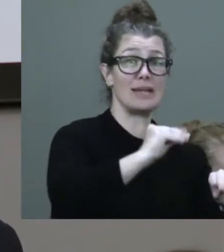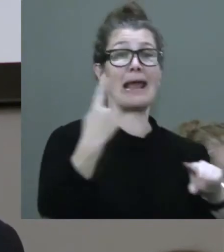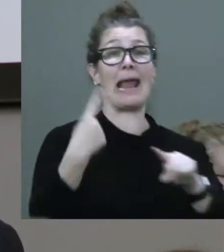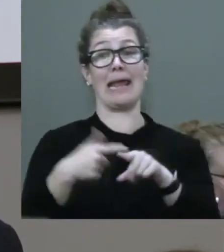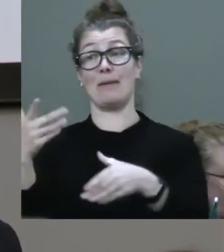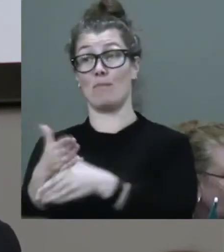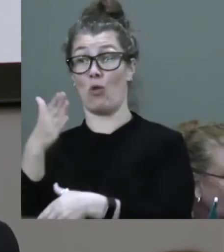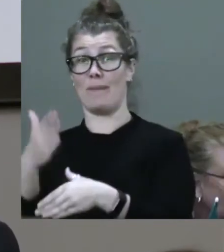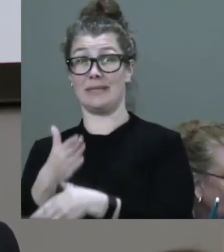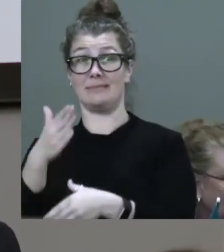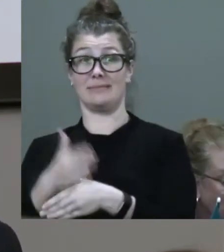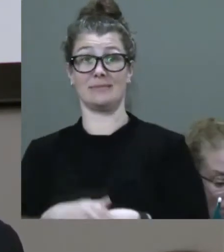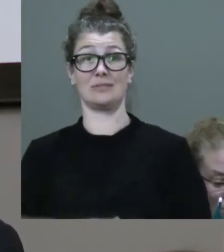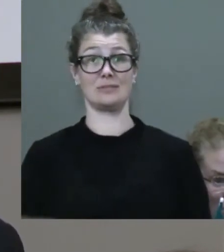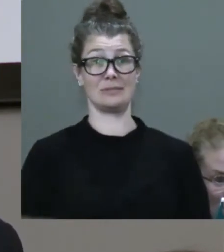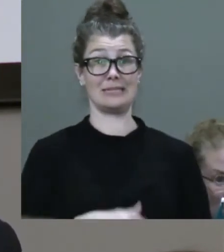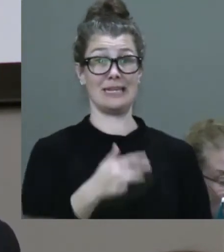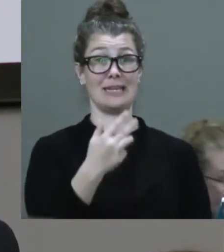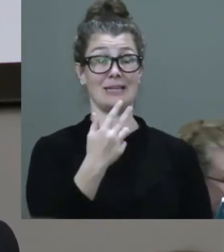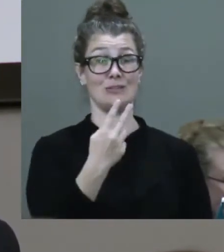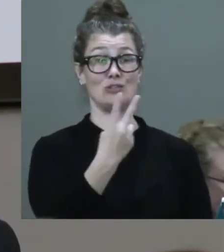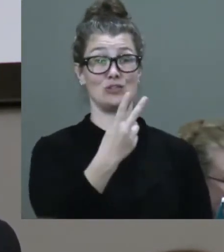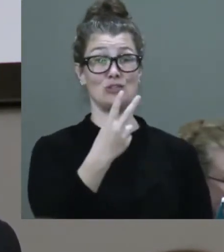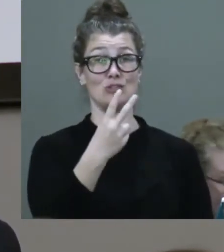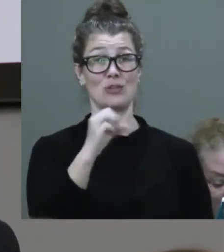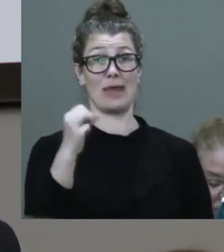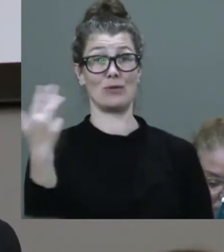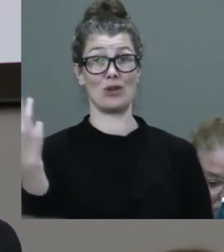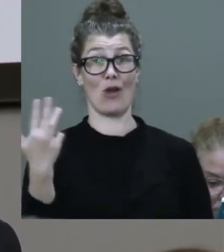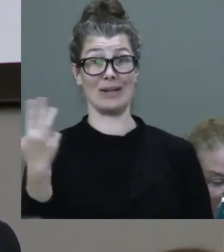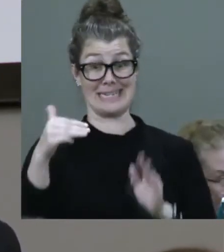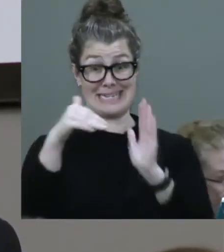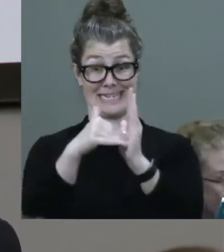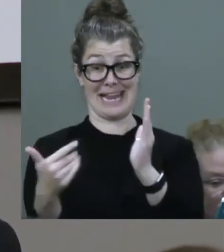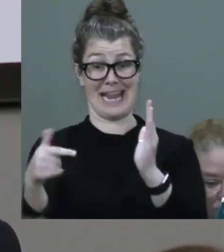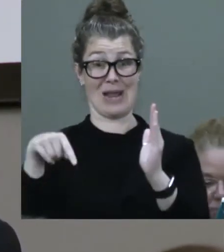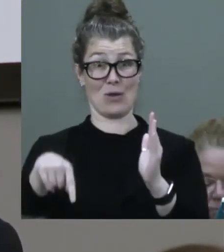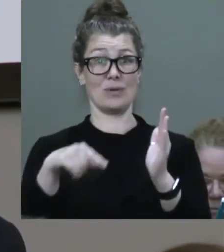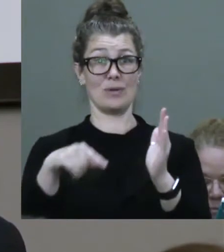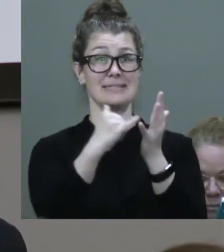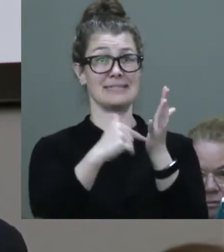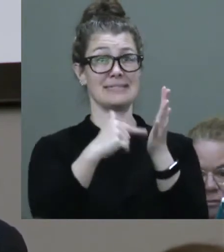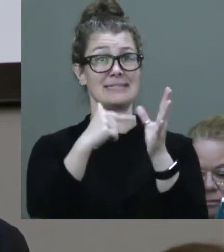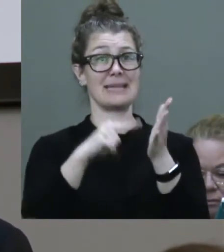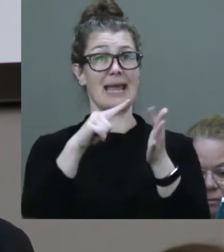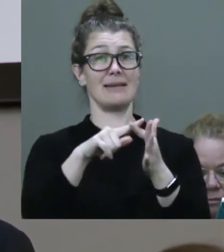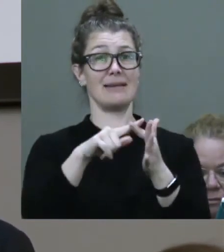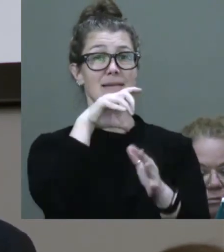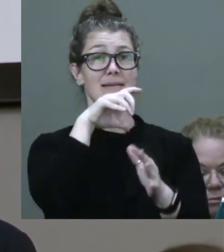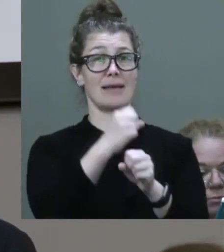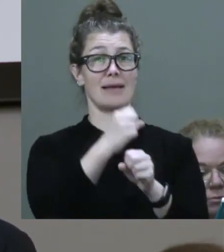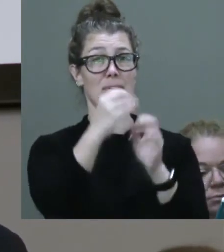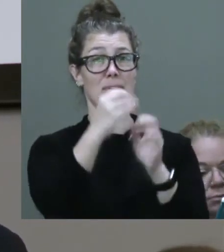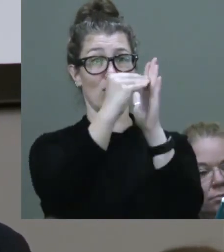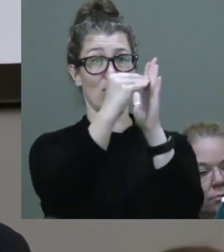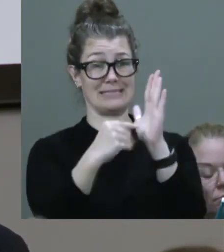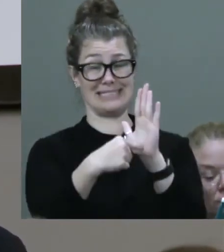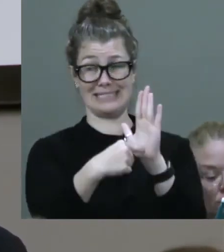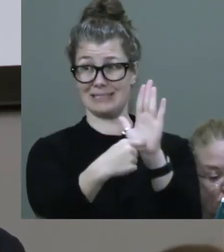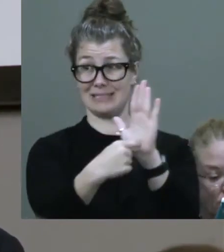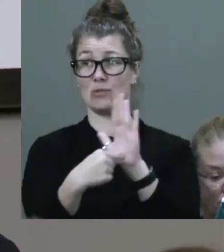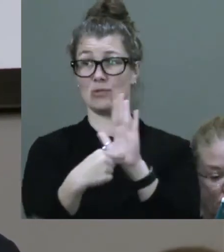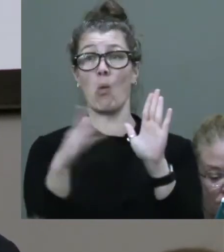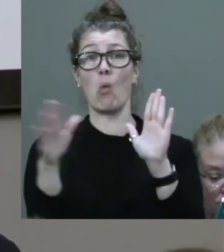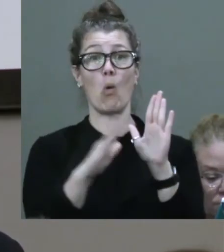right now. That is state government policy in every state other than